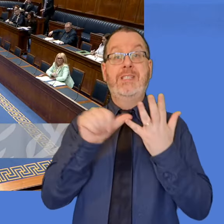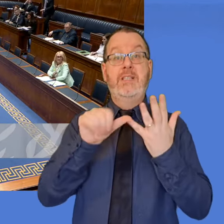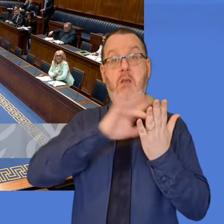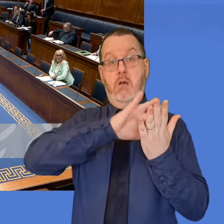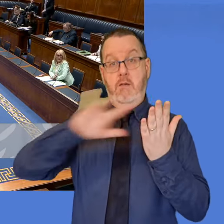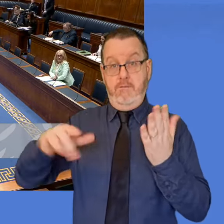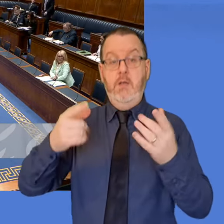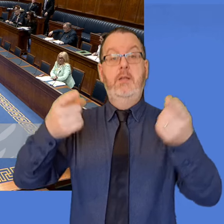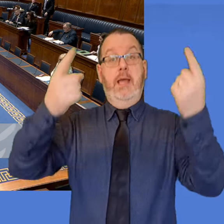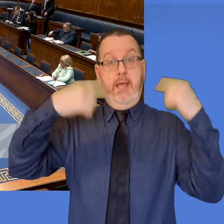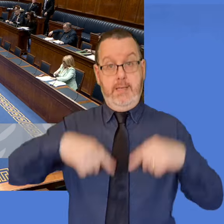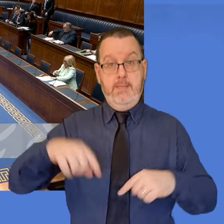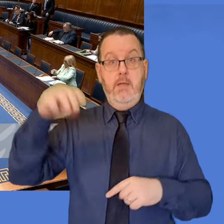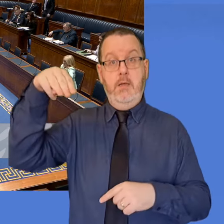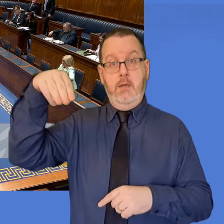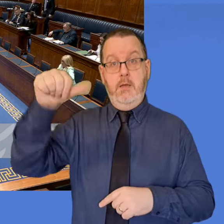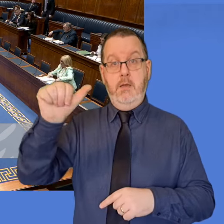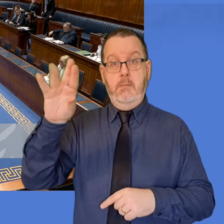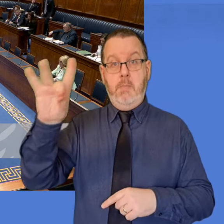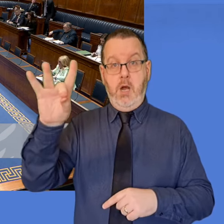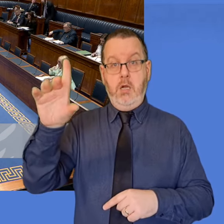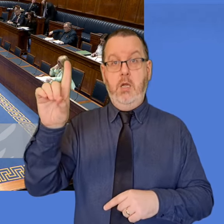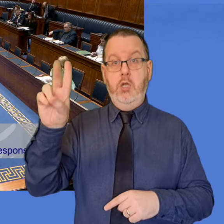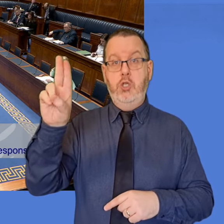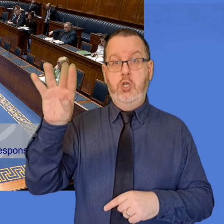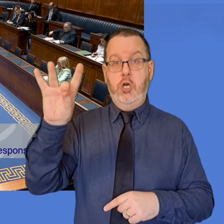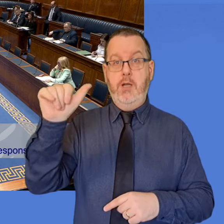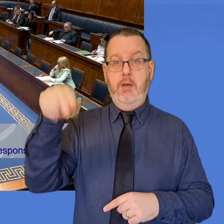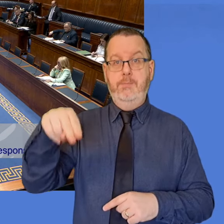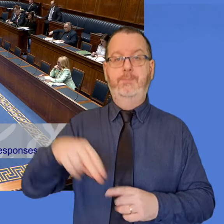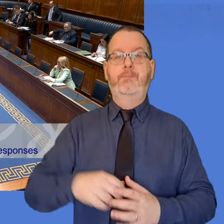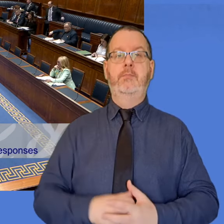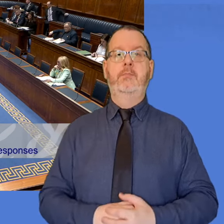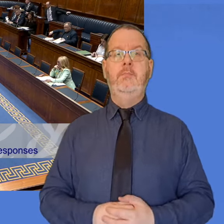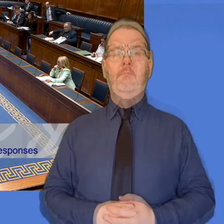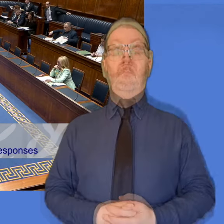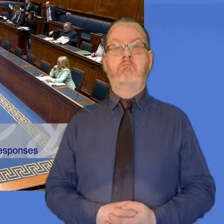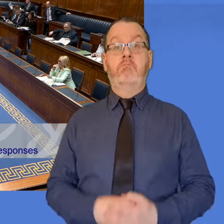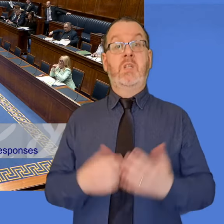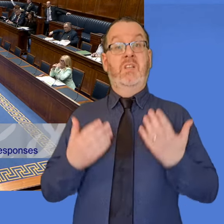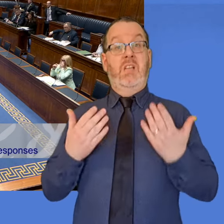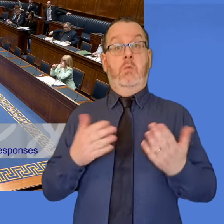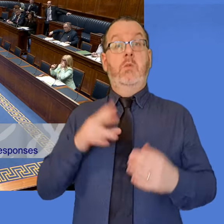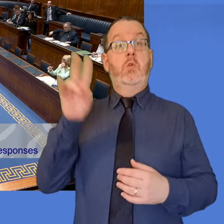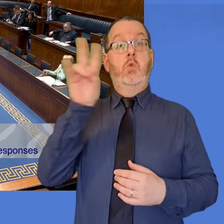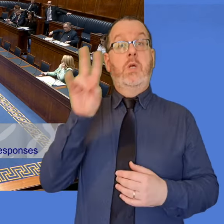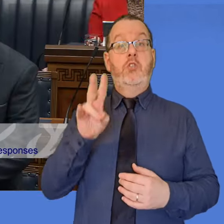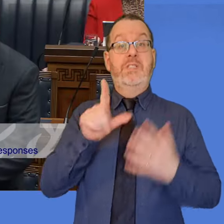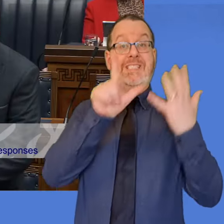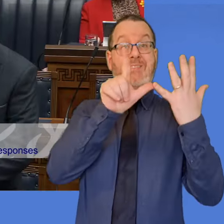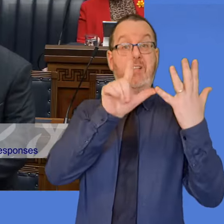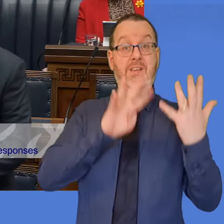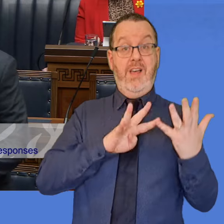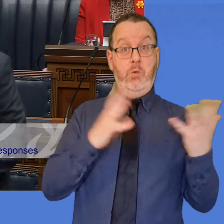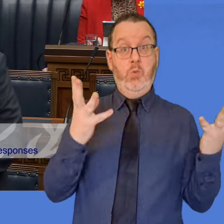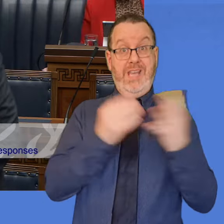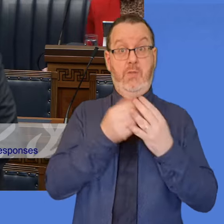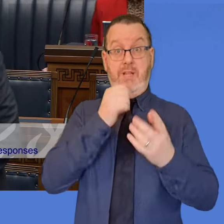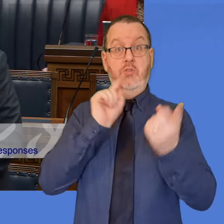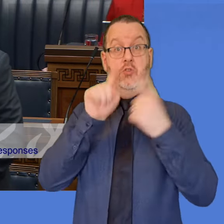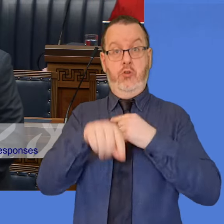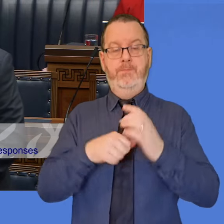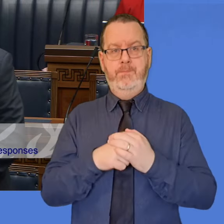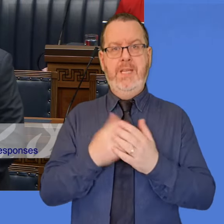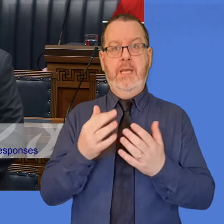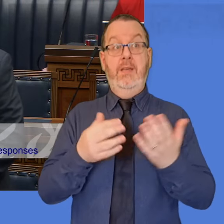Thank you. Mr. Speaker, question number seven. Minister. With your permission, Mr. Speaker, I'm going to group questions seven and nine